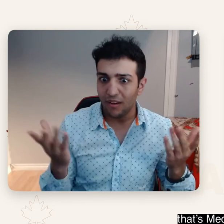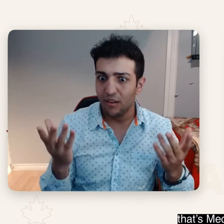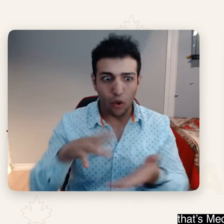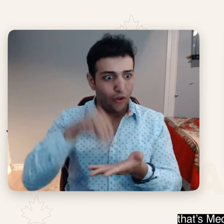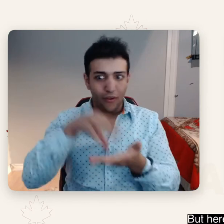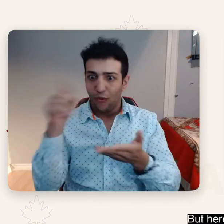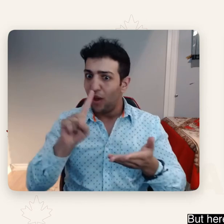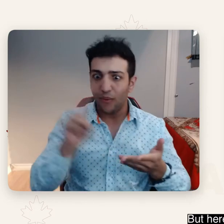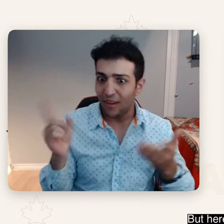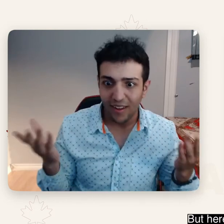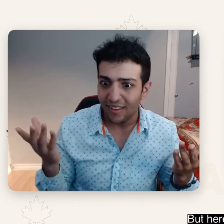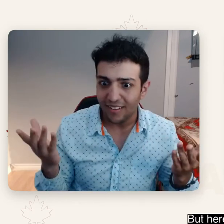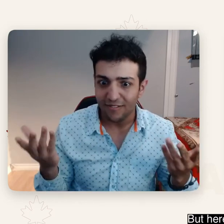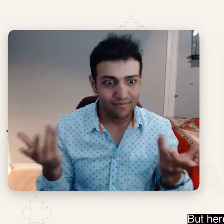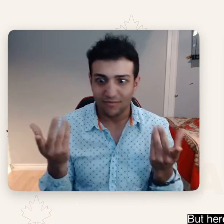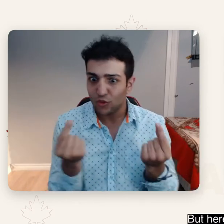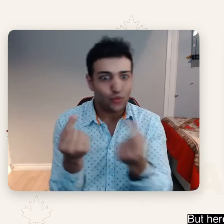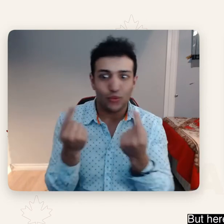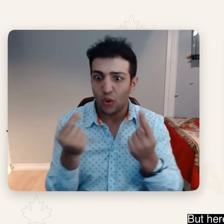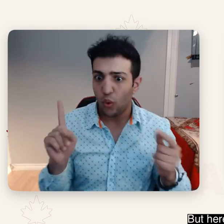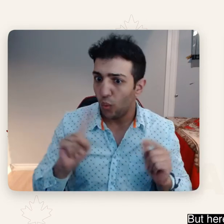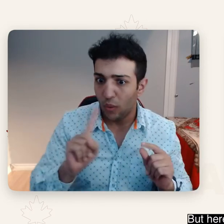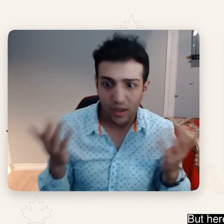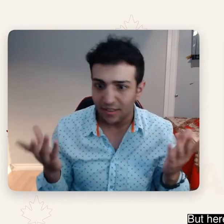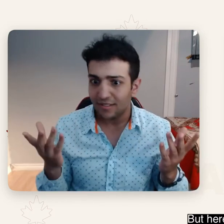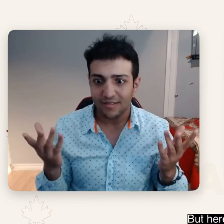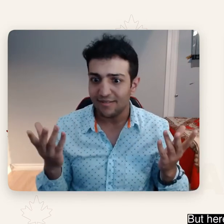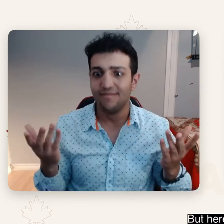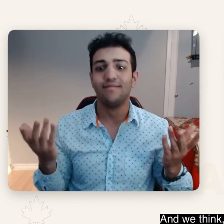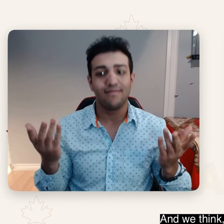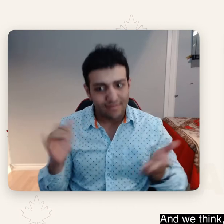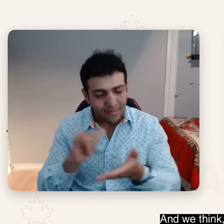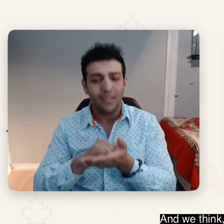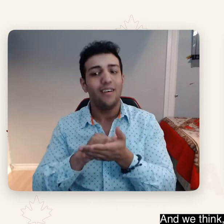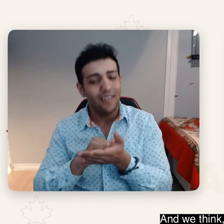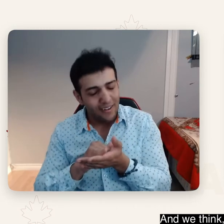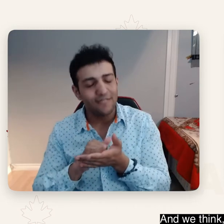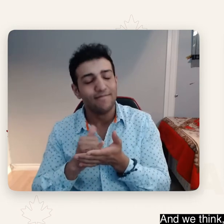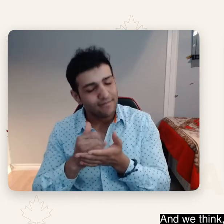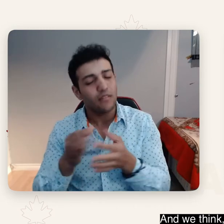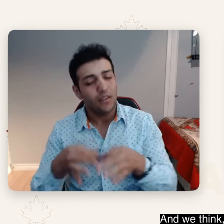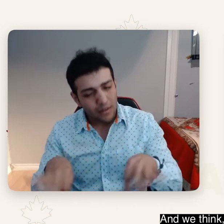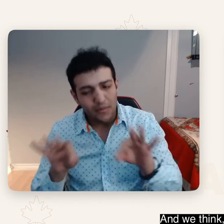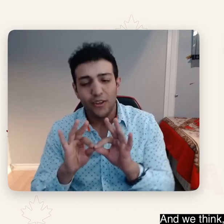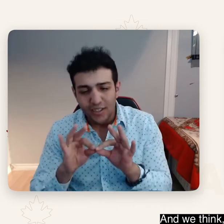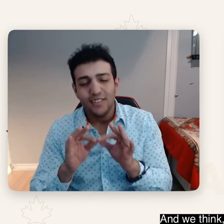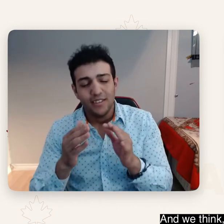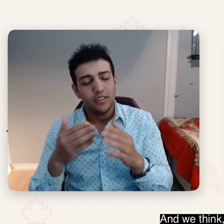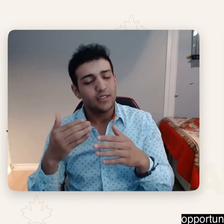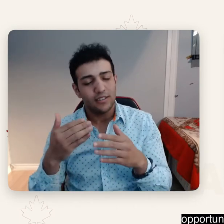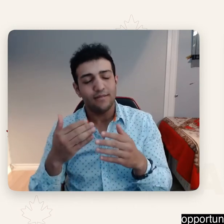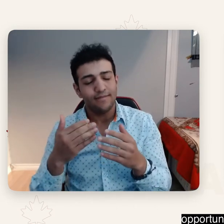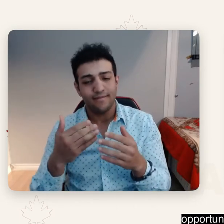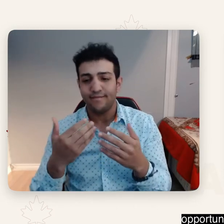of the heap, but here, Canada has so much opportunity. And we think, okay, if there